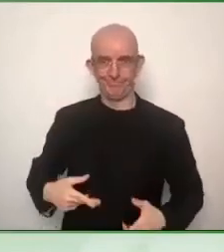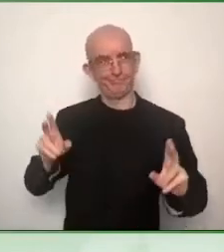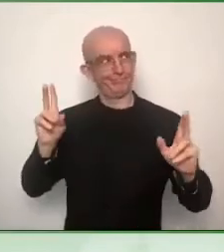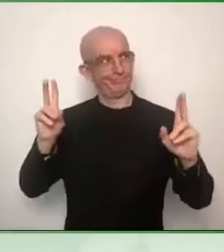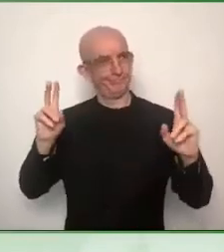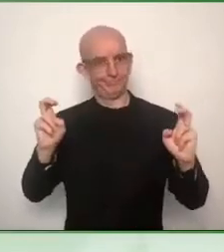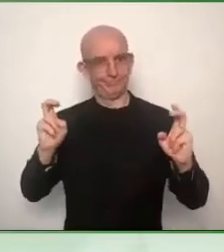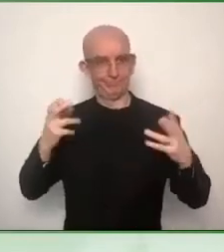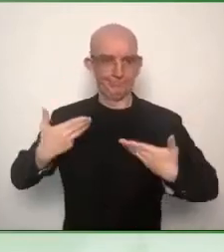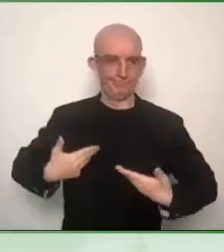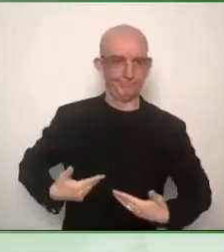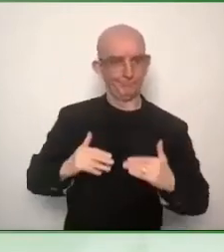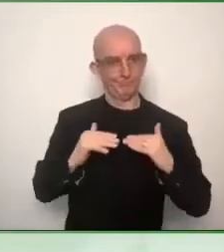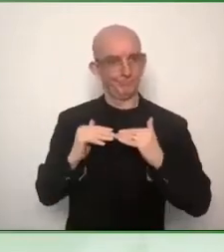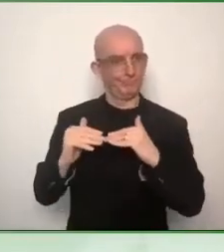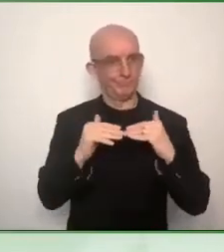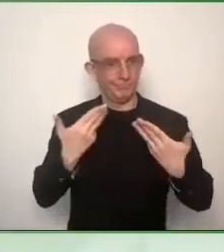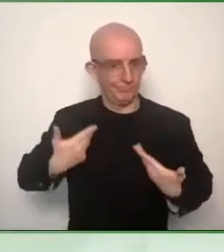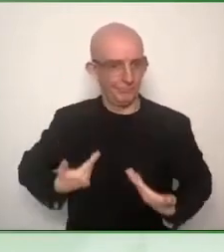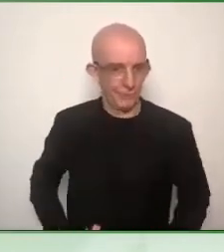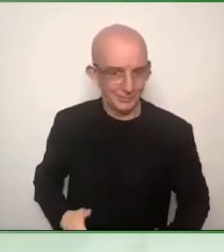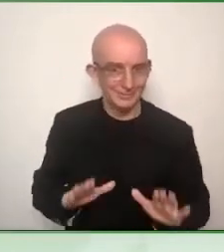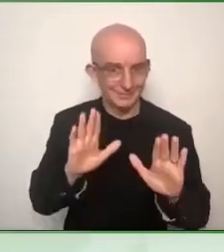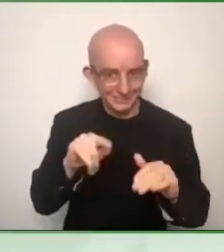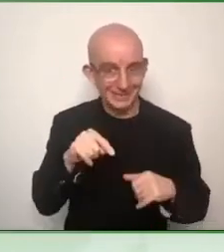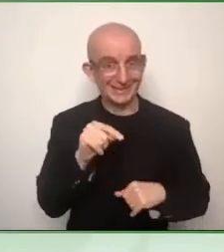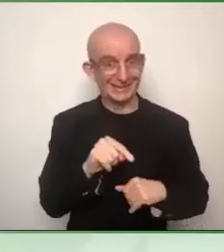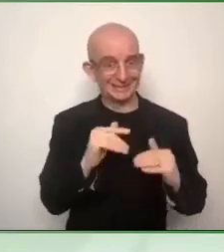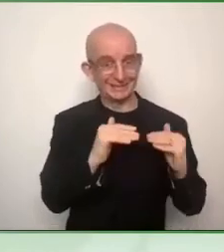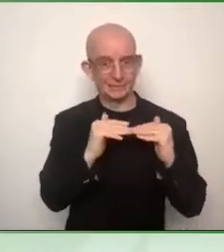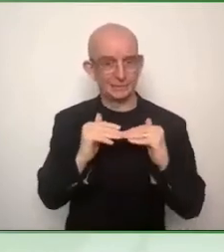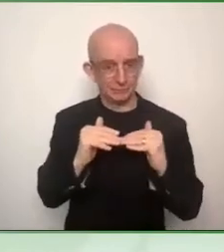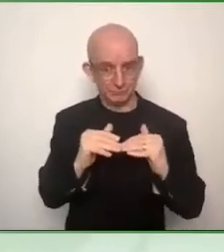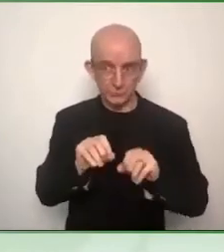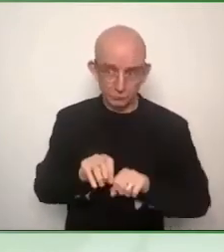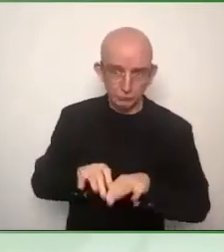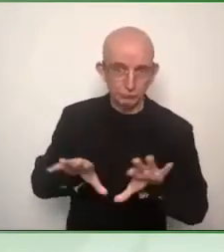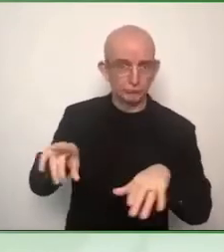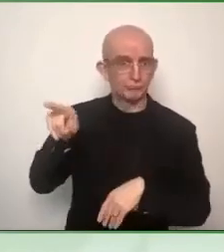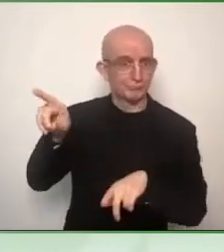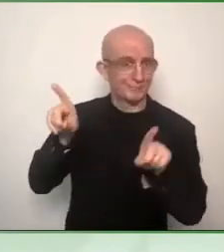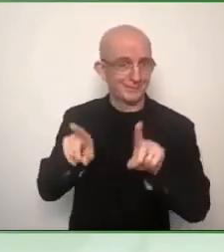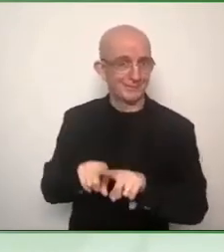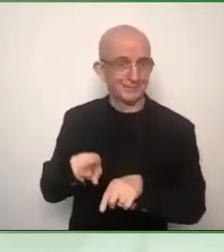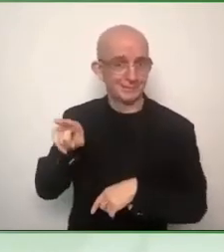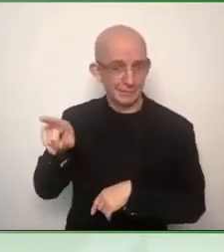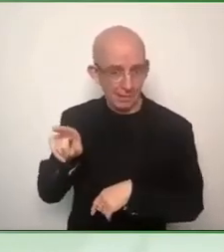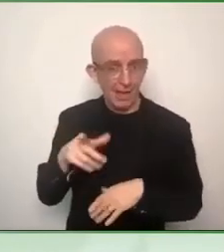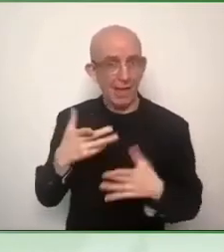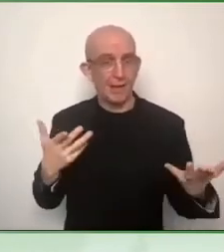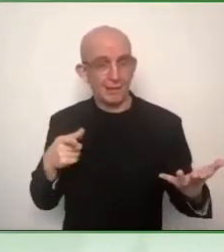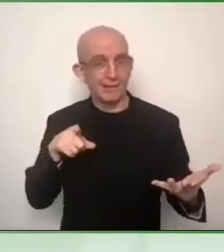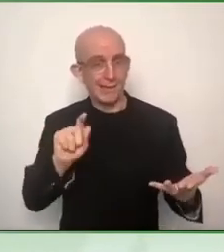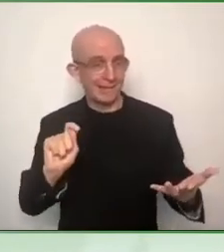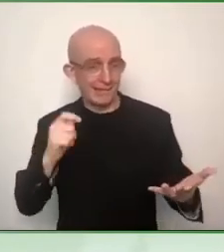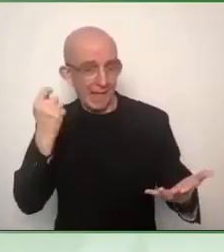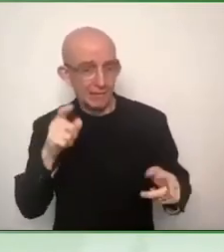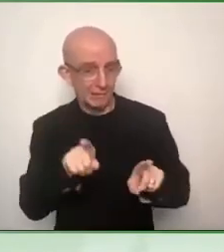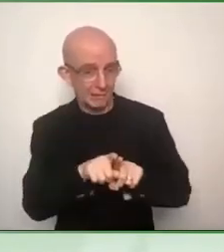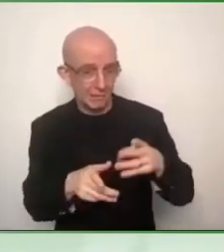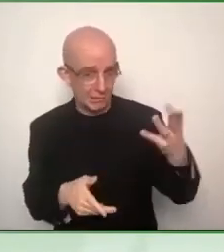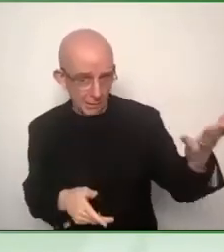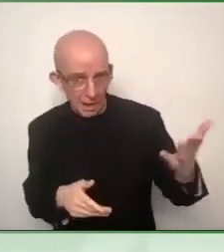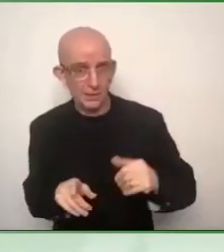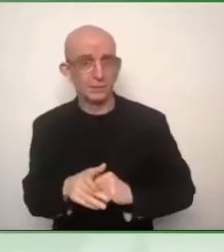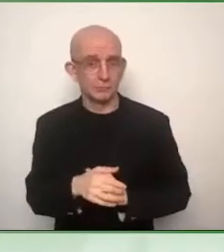Kenya, we're hearing, in many countries around the world beyond Europe. So, you know,